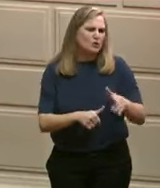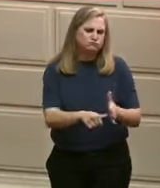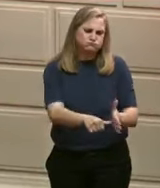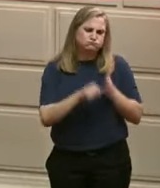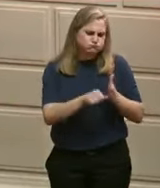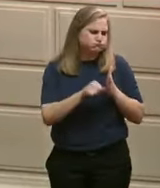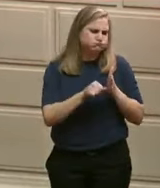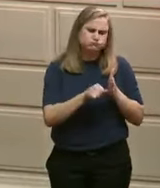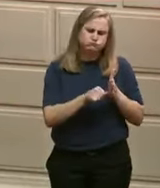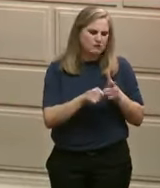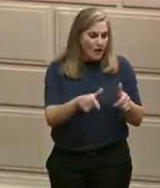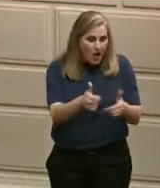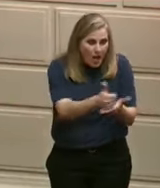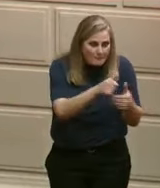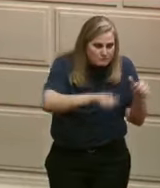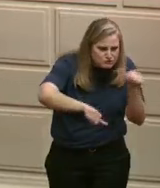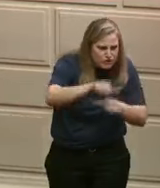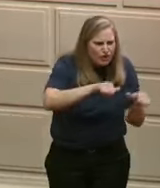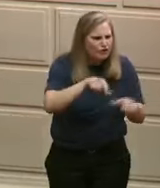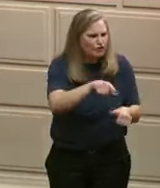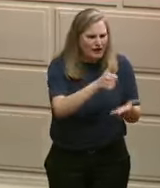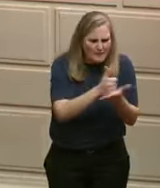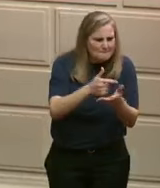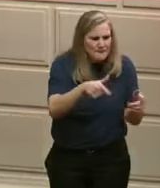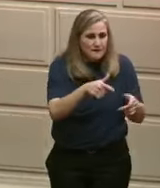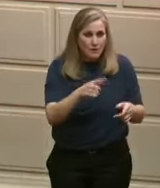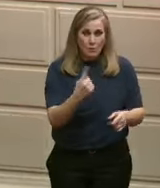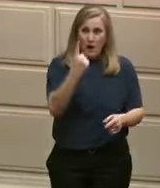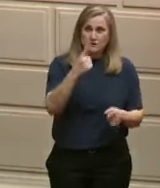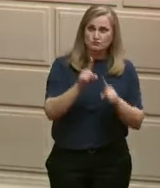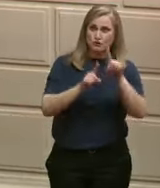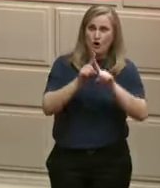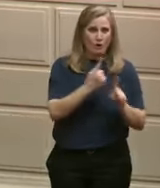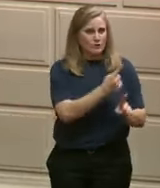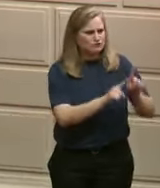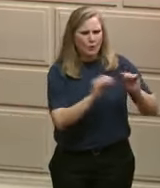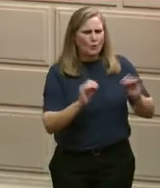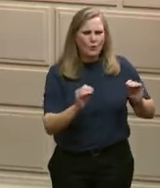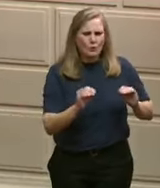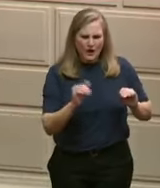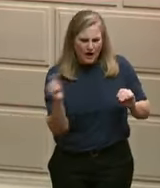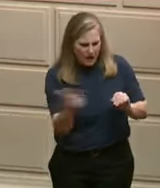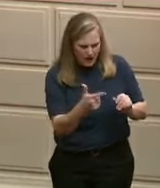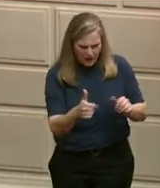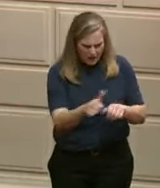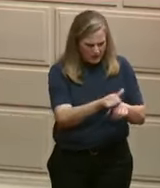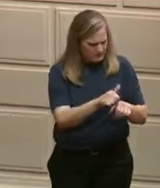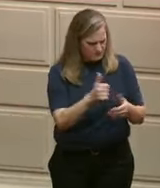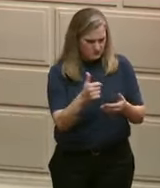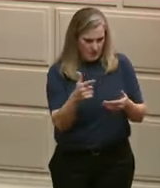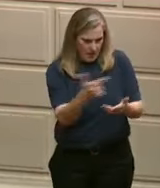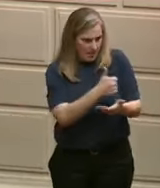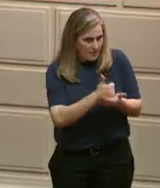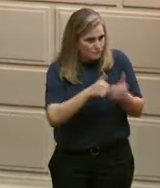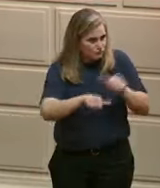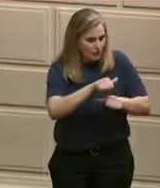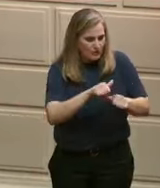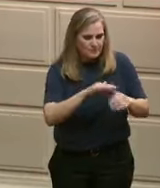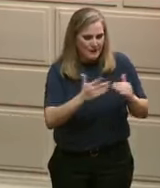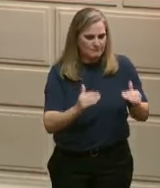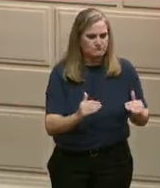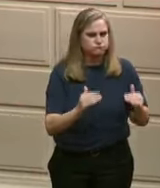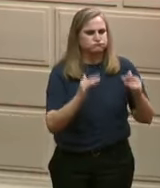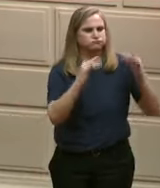do their very best. In many ways, their story is Rhode Island's story too. No one believed they could